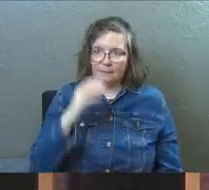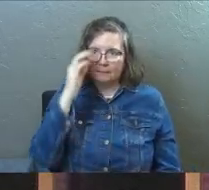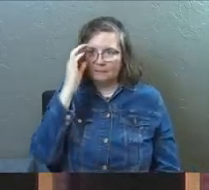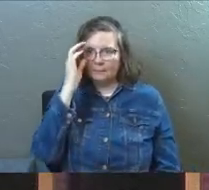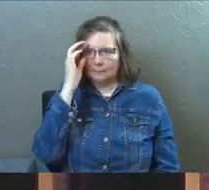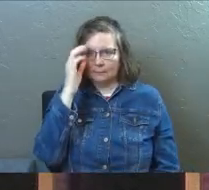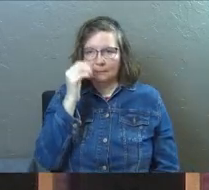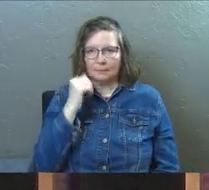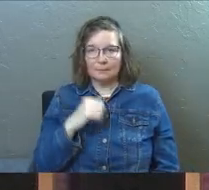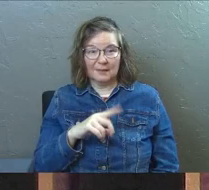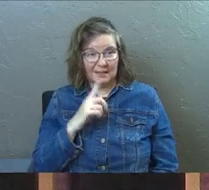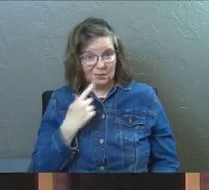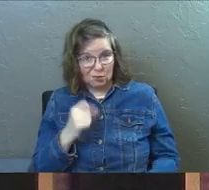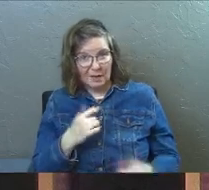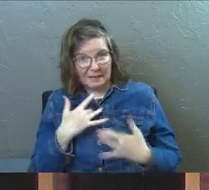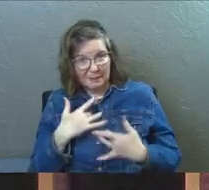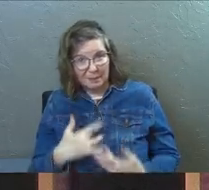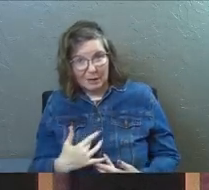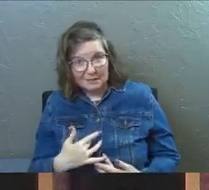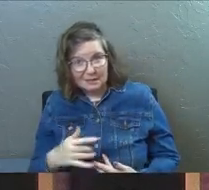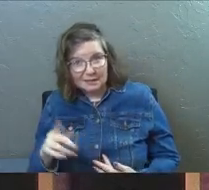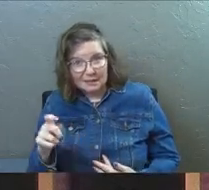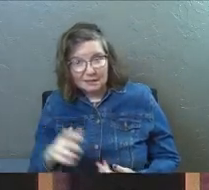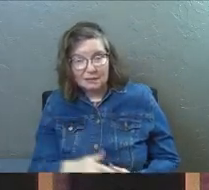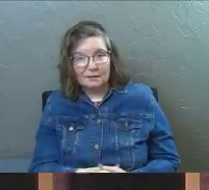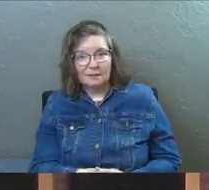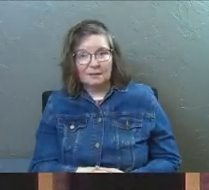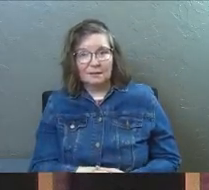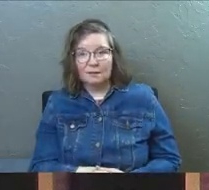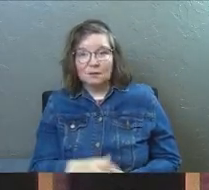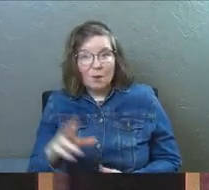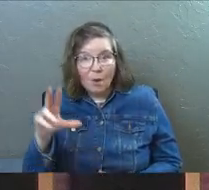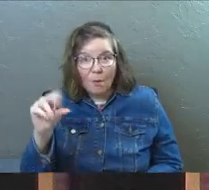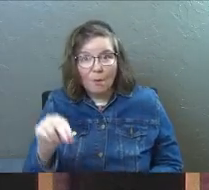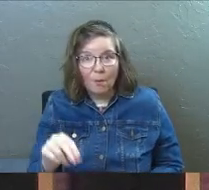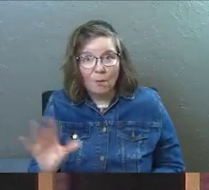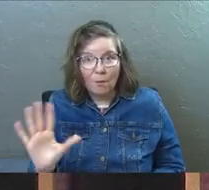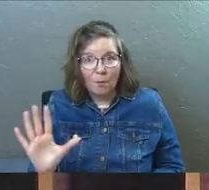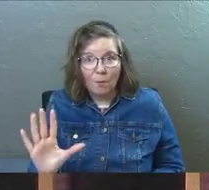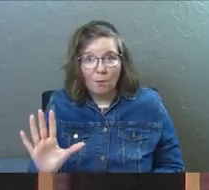Now, is he just trying to be depressing? No.